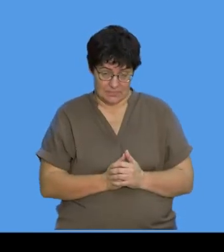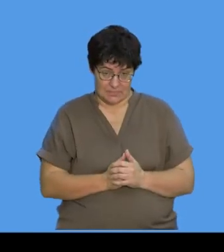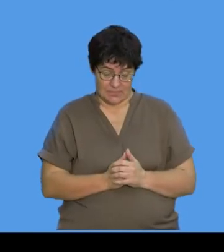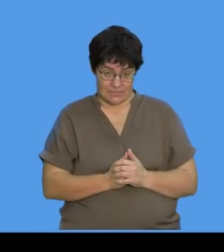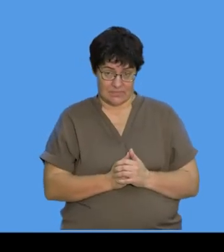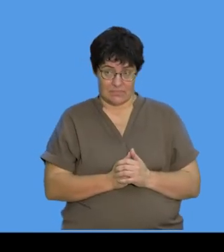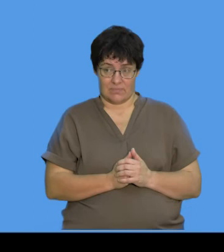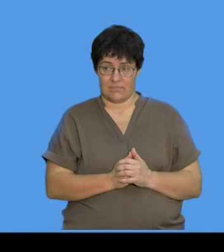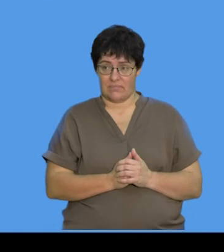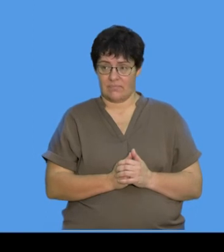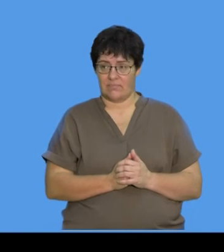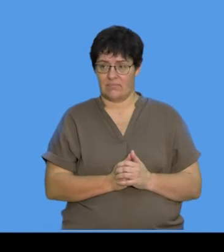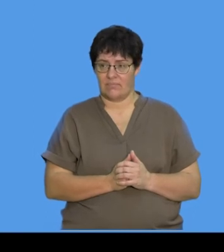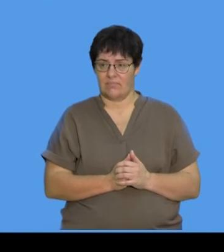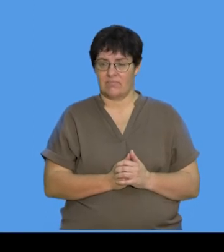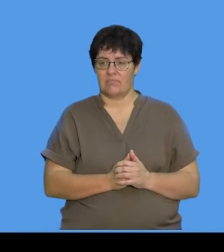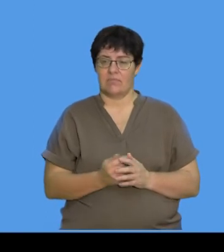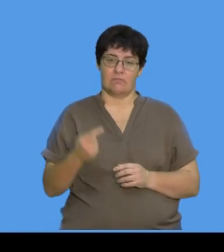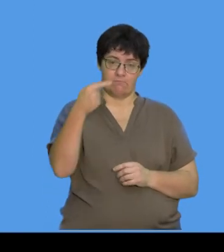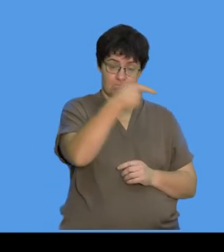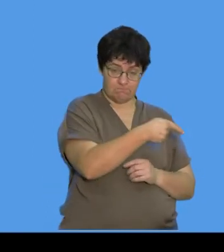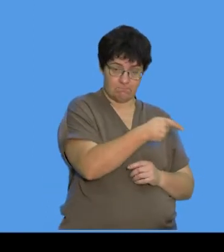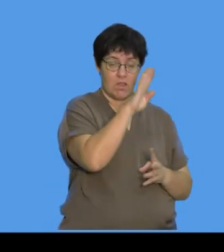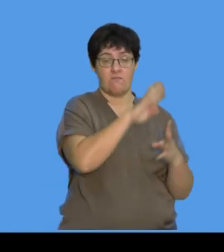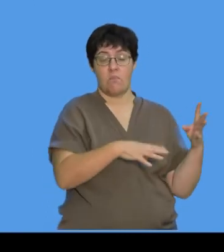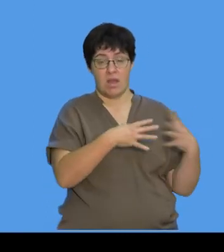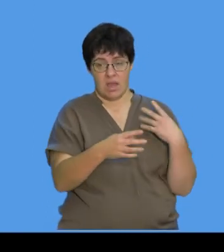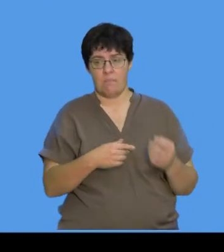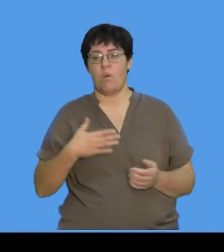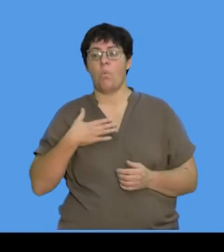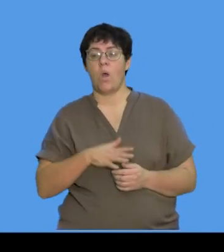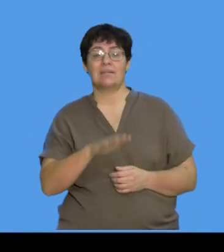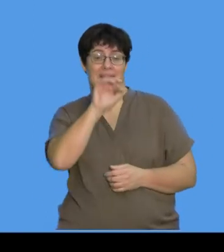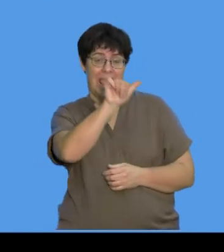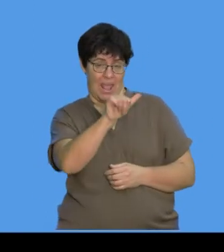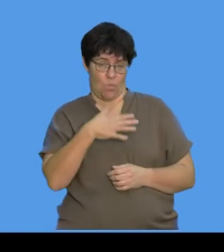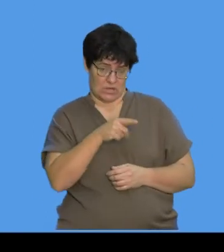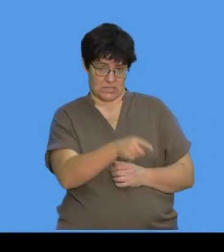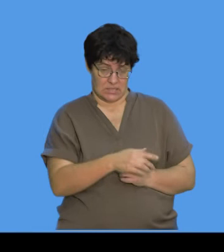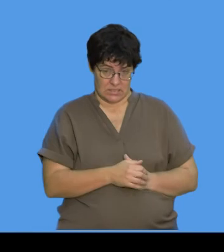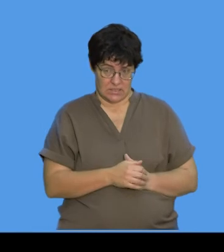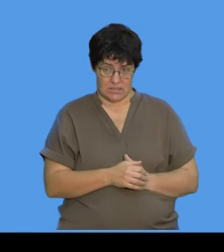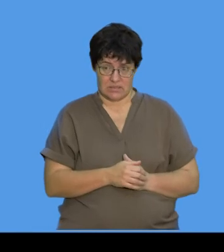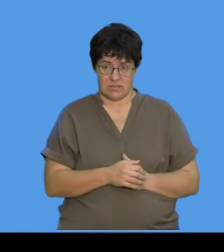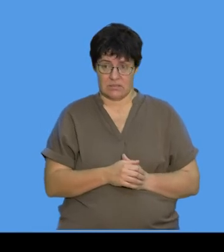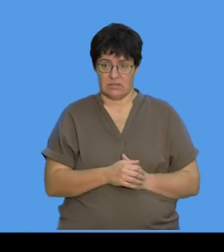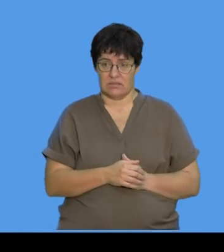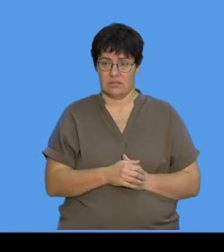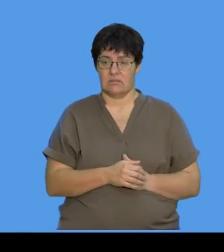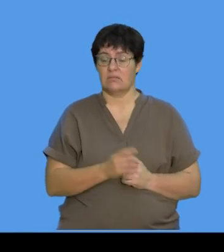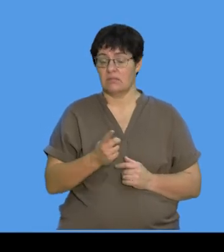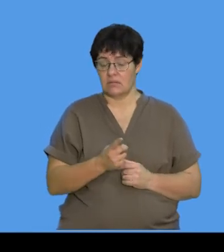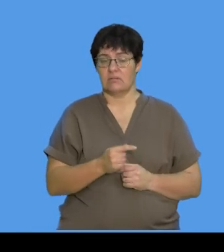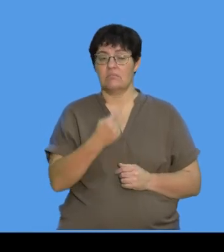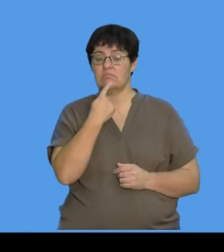So, if I go back to my formula, I want to find A because that's what it said, actual size. So, I